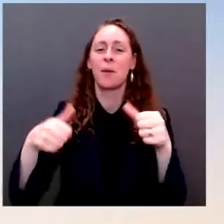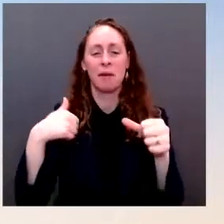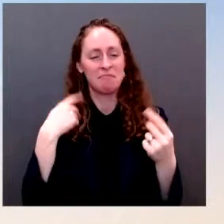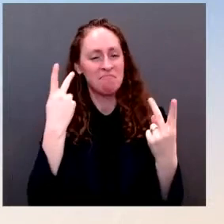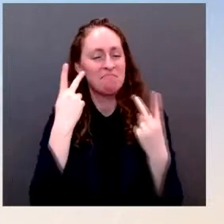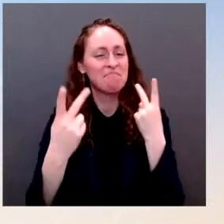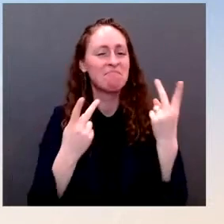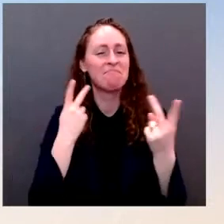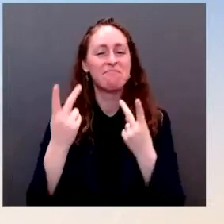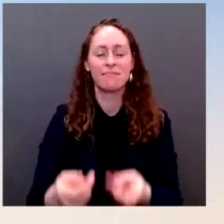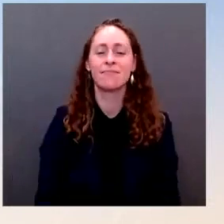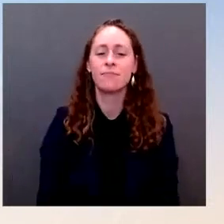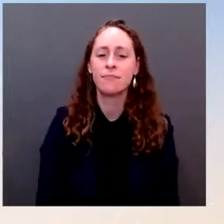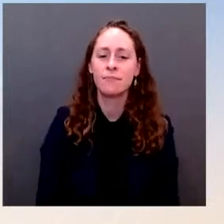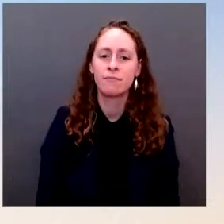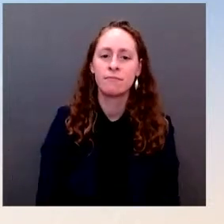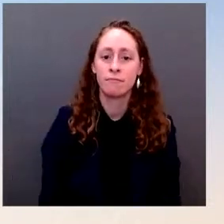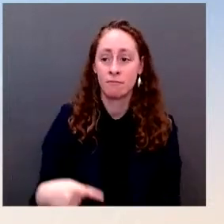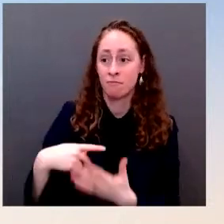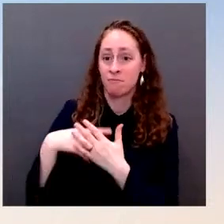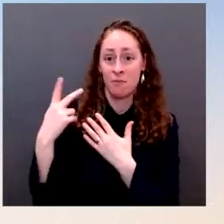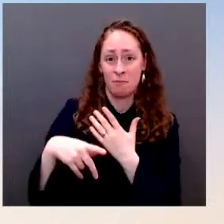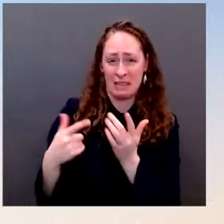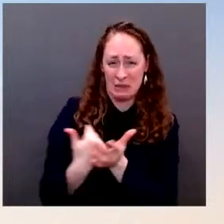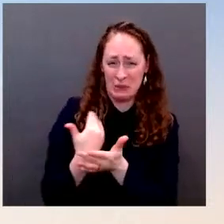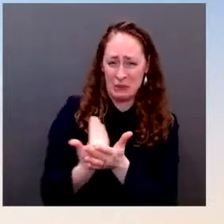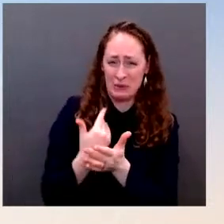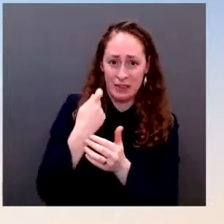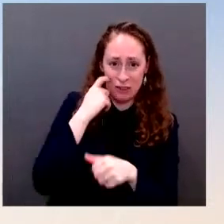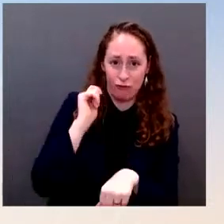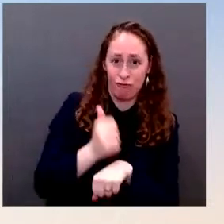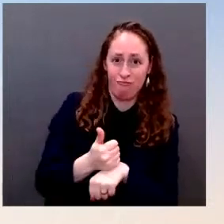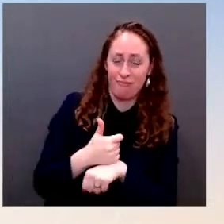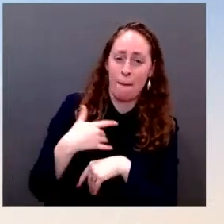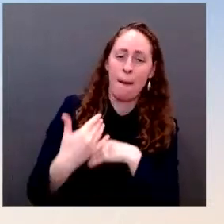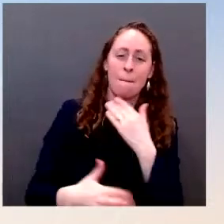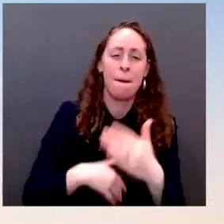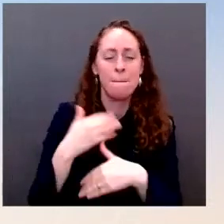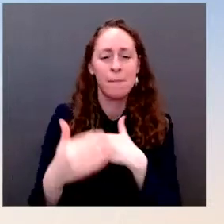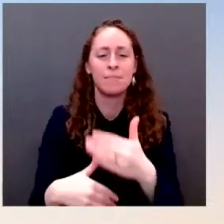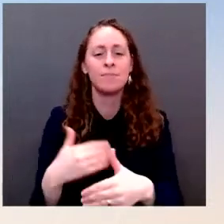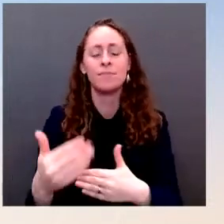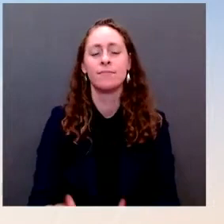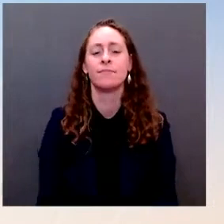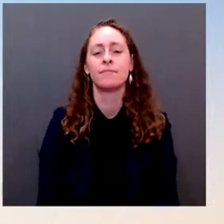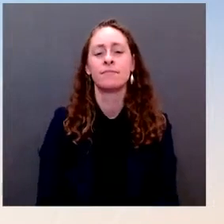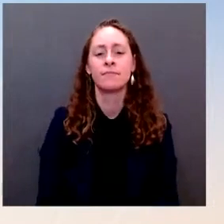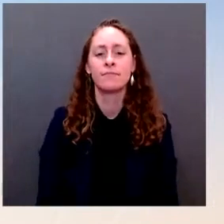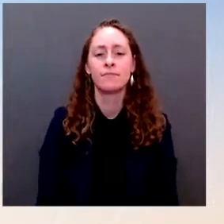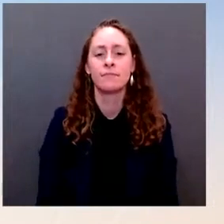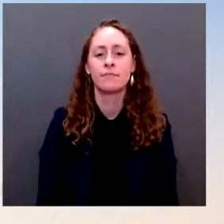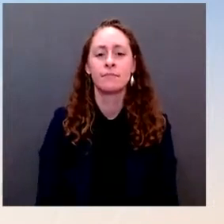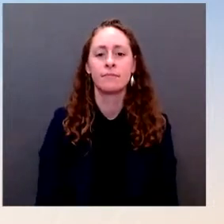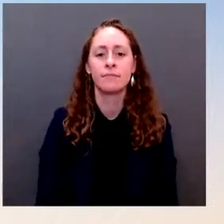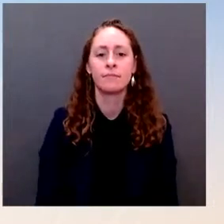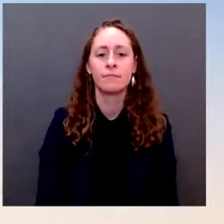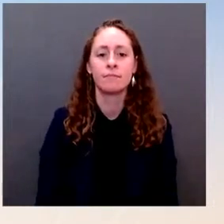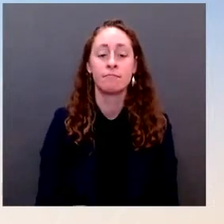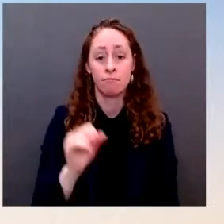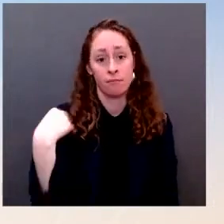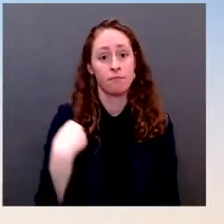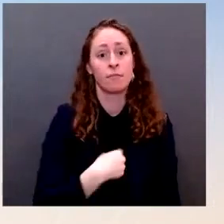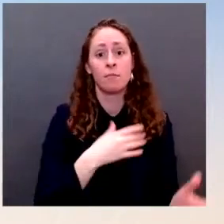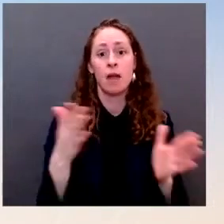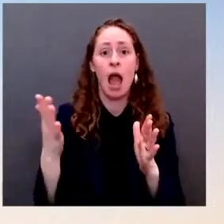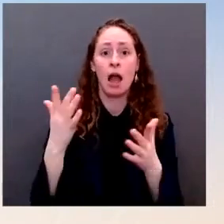We'd said at the beginning we wouldn't start sending tests until the end of January. We obviously did it ahead of time. But what we're really relying on right